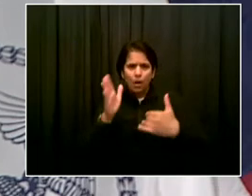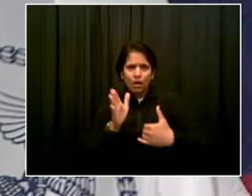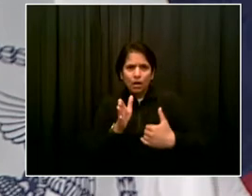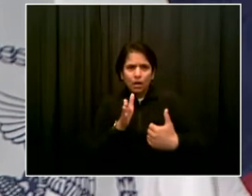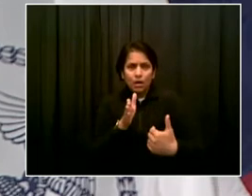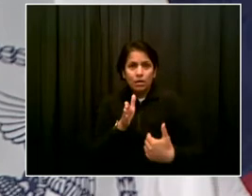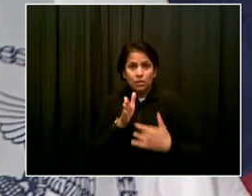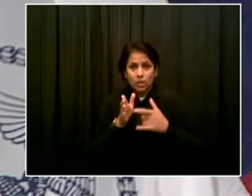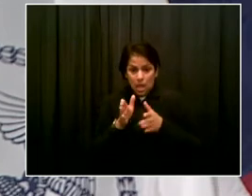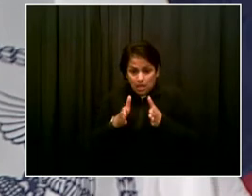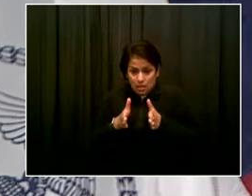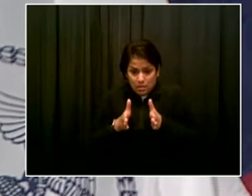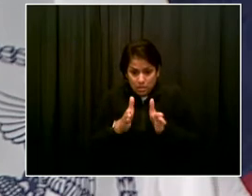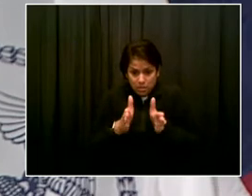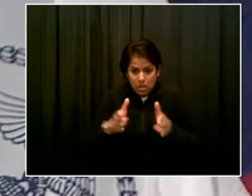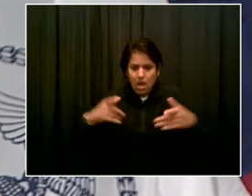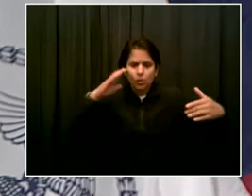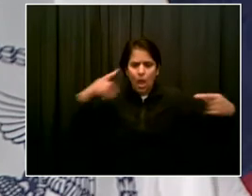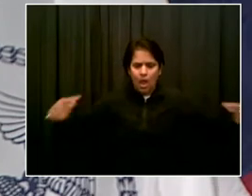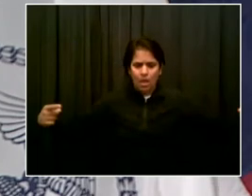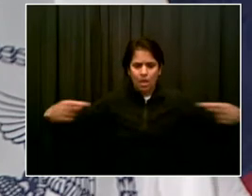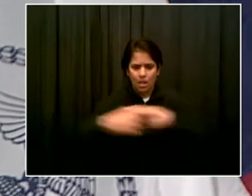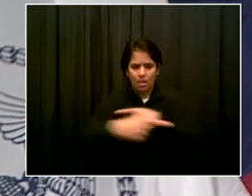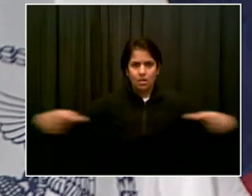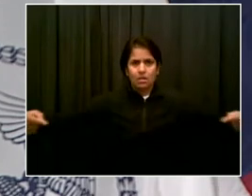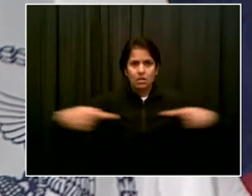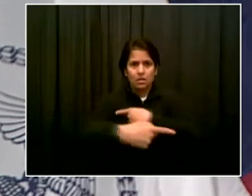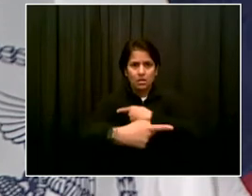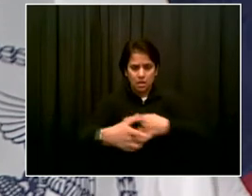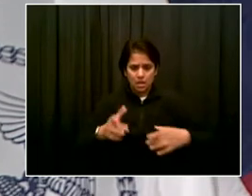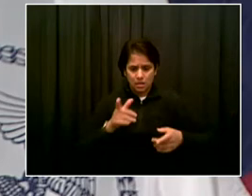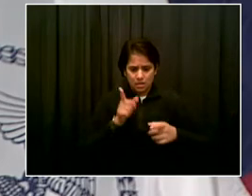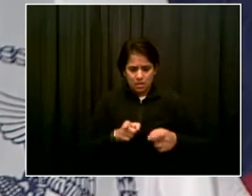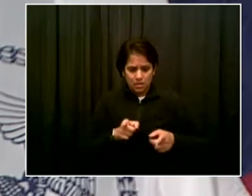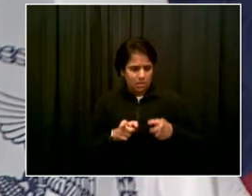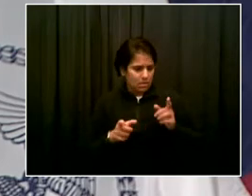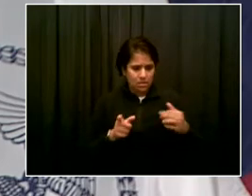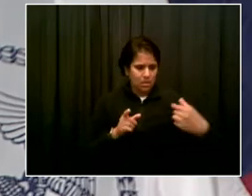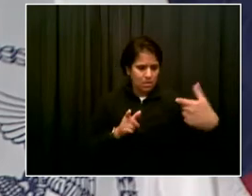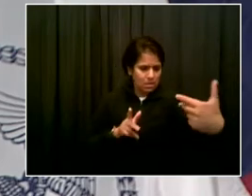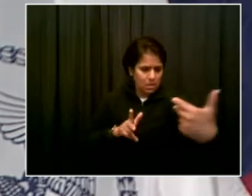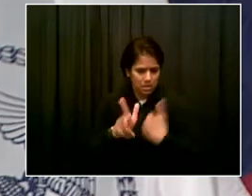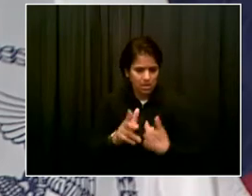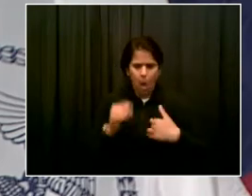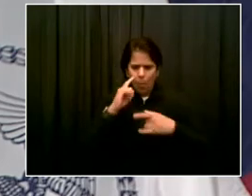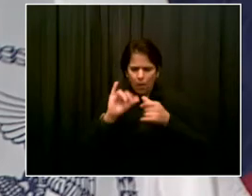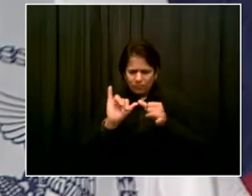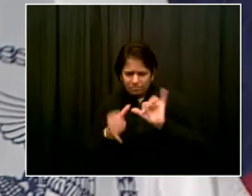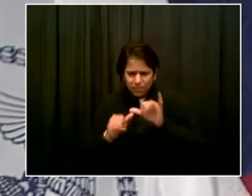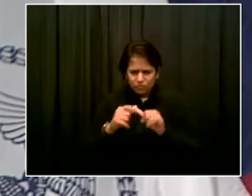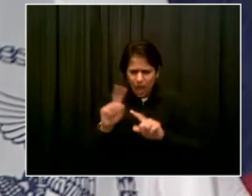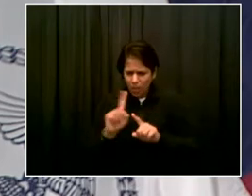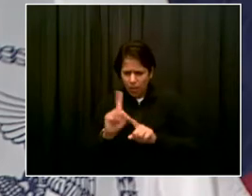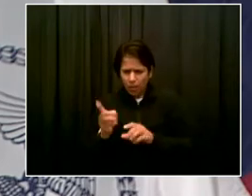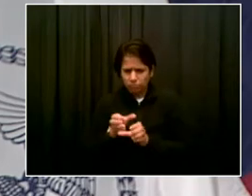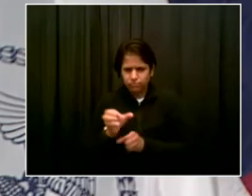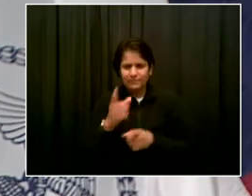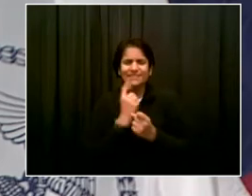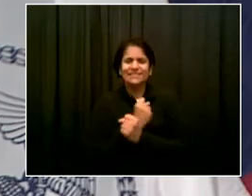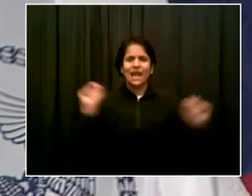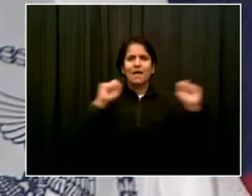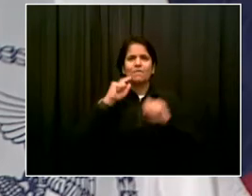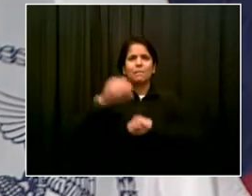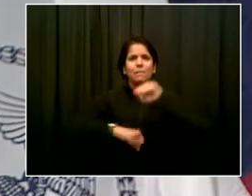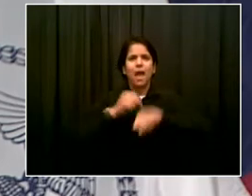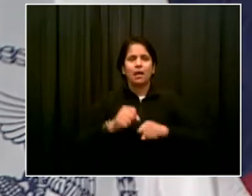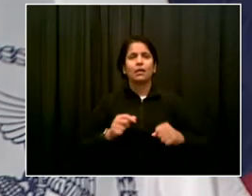to proceed safely. So, you know, we're evolving. I could see on my ride this morning, you know, places that